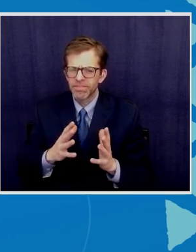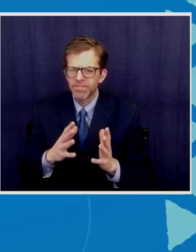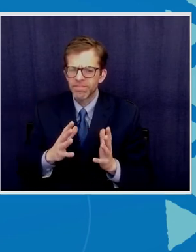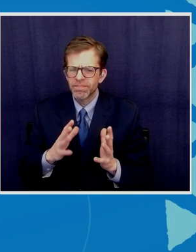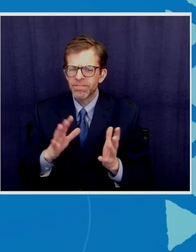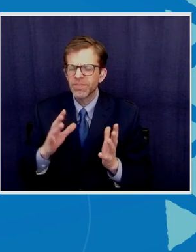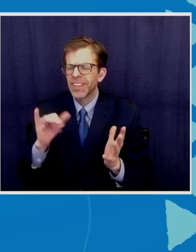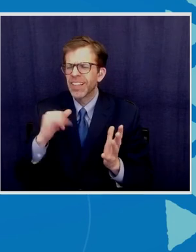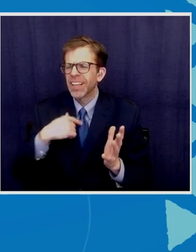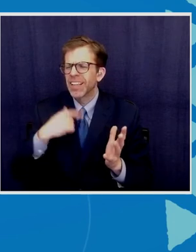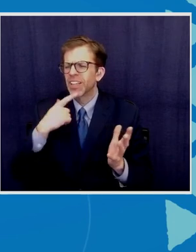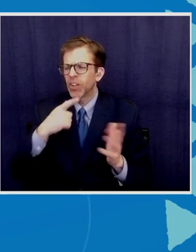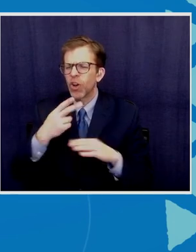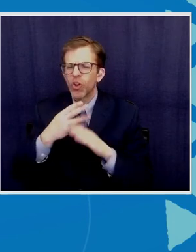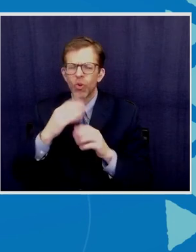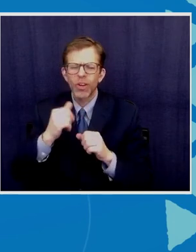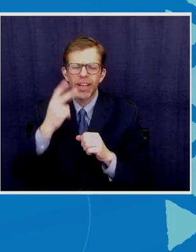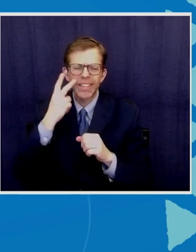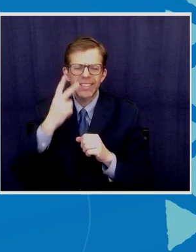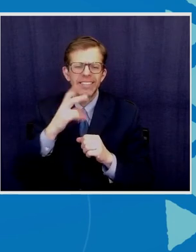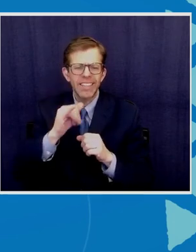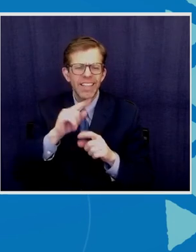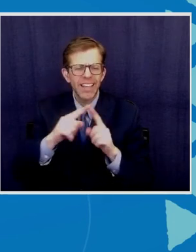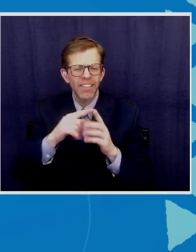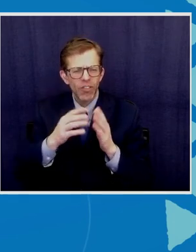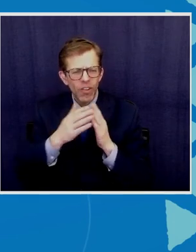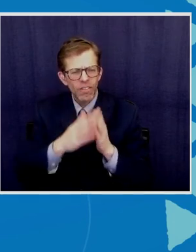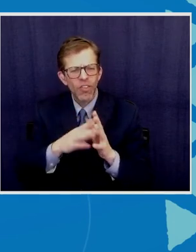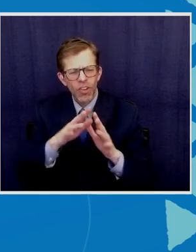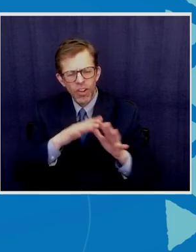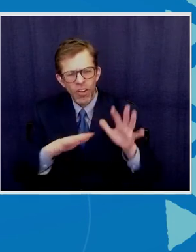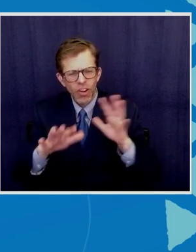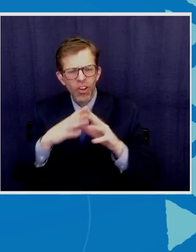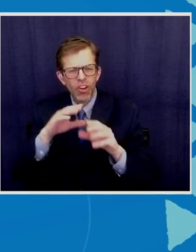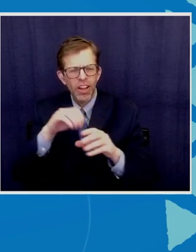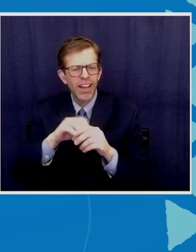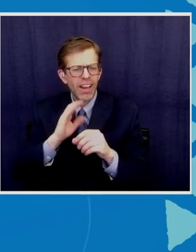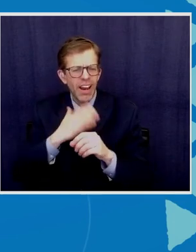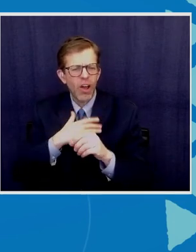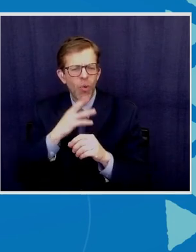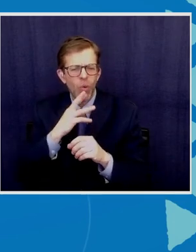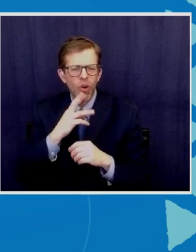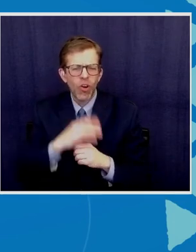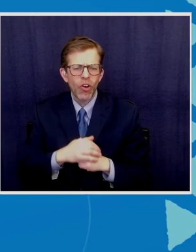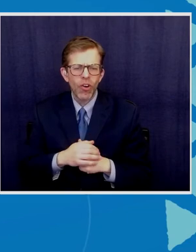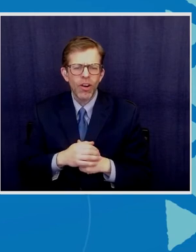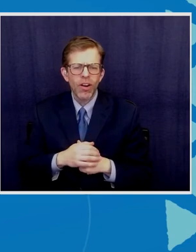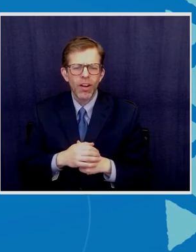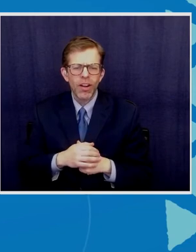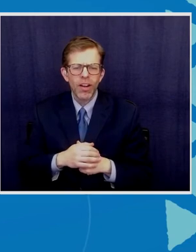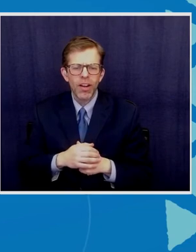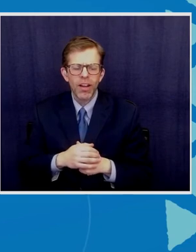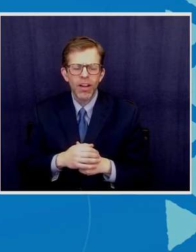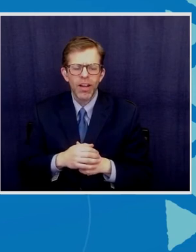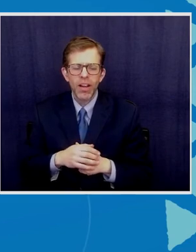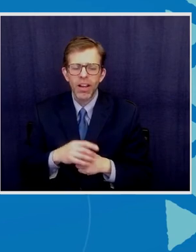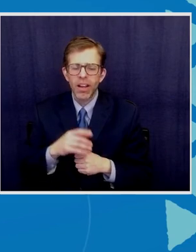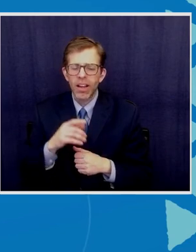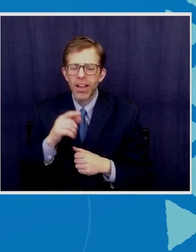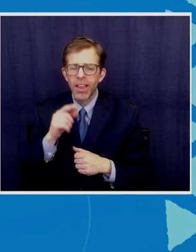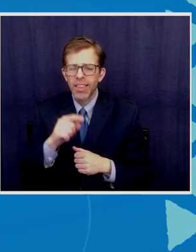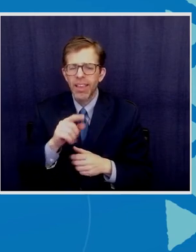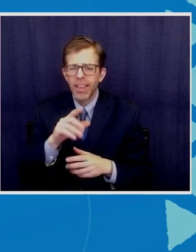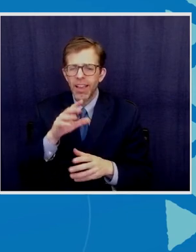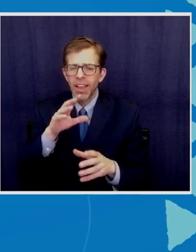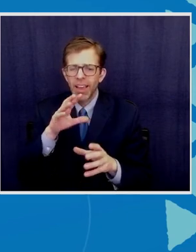users will be able to see the tracks of fishing vessels that are transiting our waters the VMS includes and